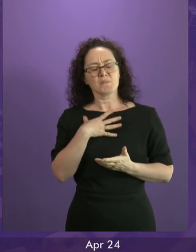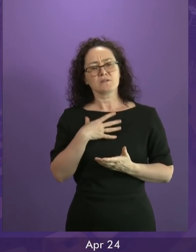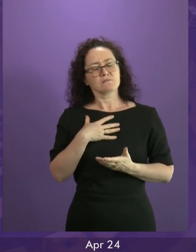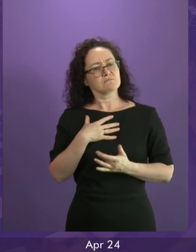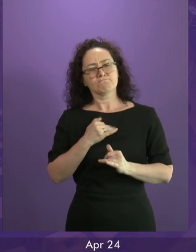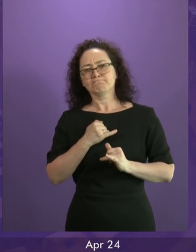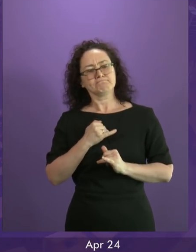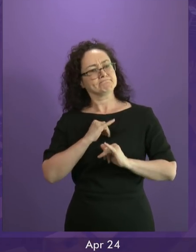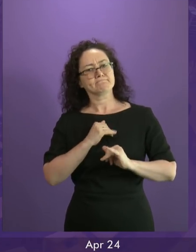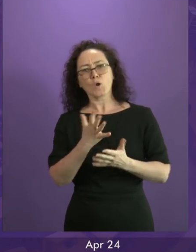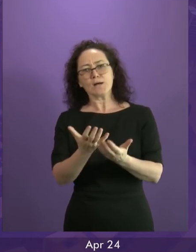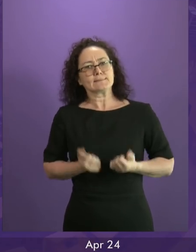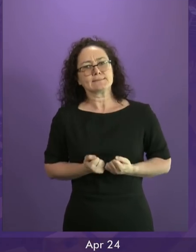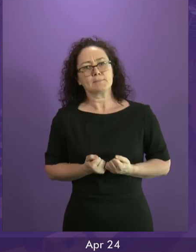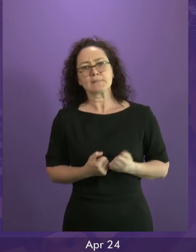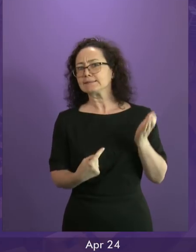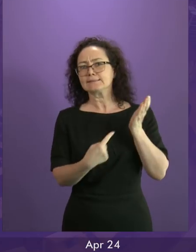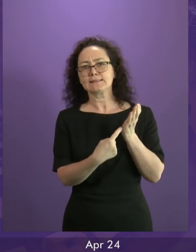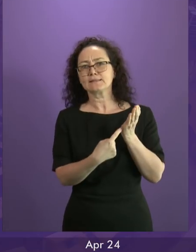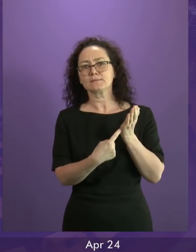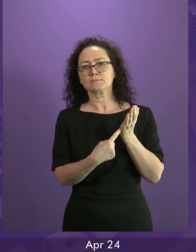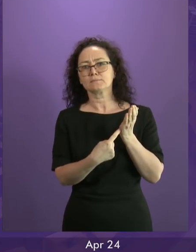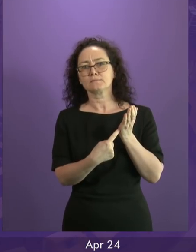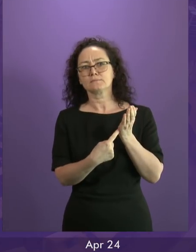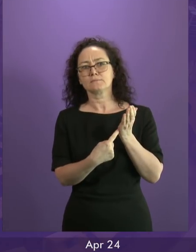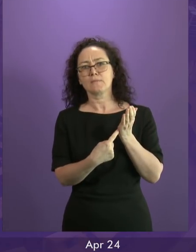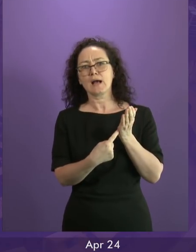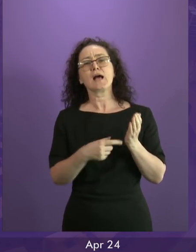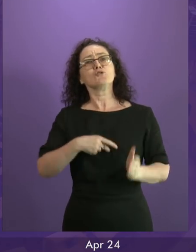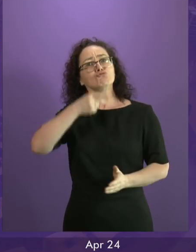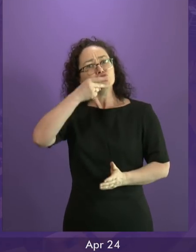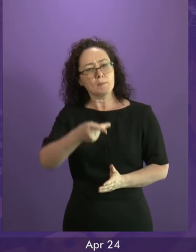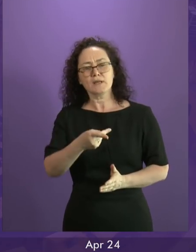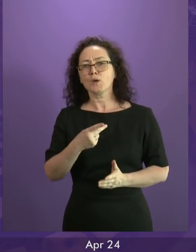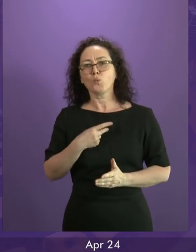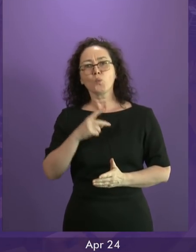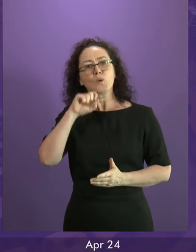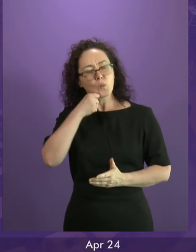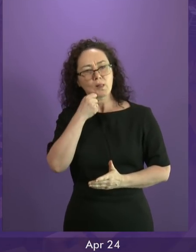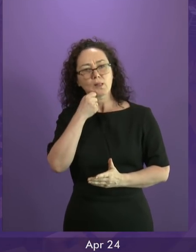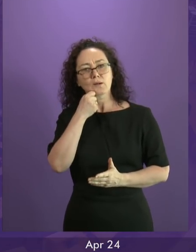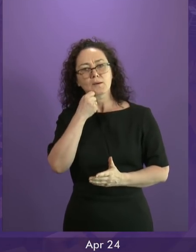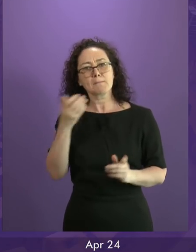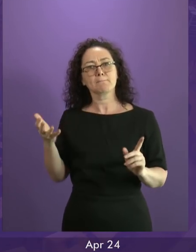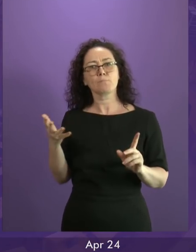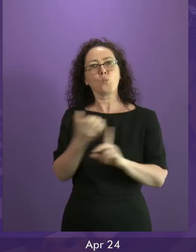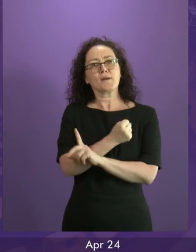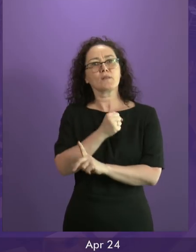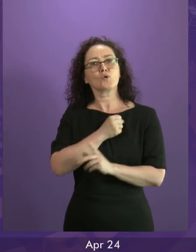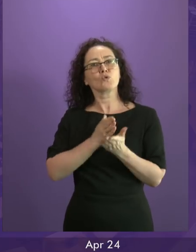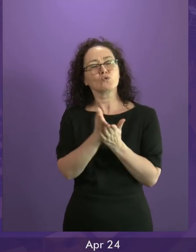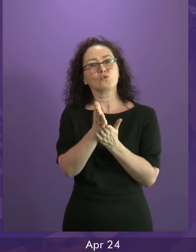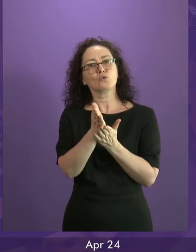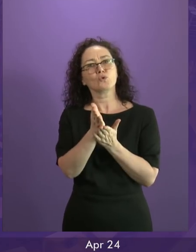express our determination that hatred and violence will be defeated by love, compassion and by our common humanity.